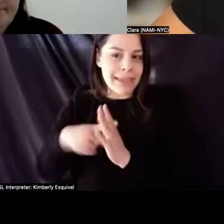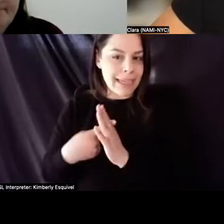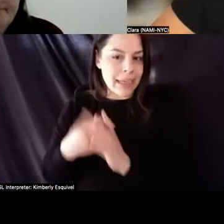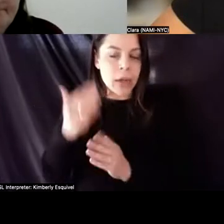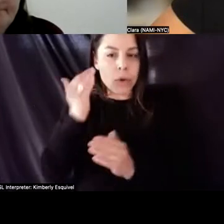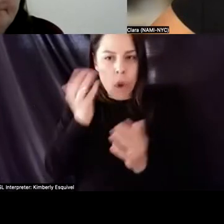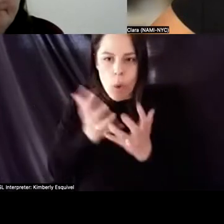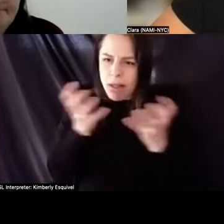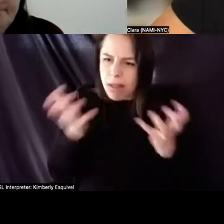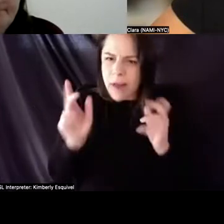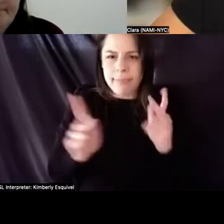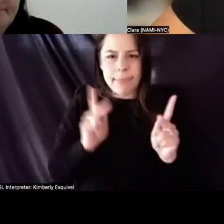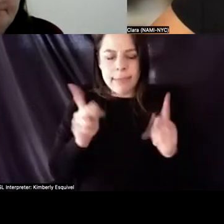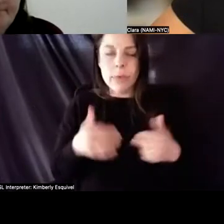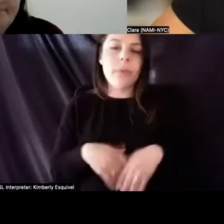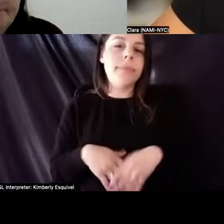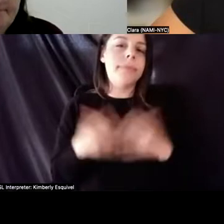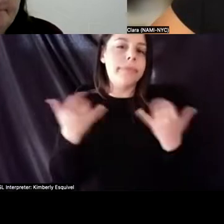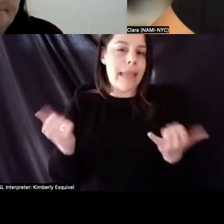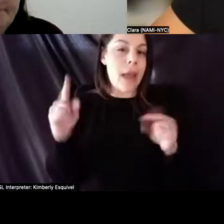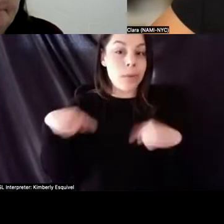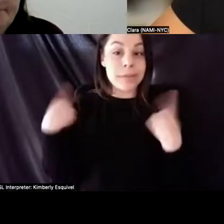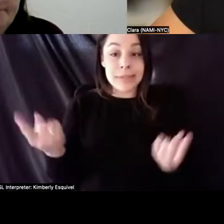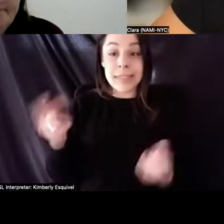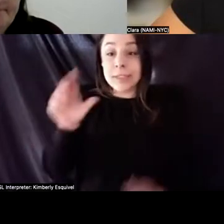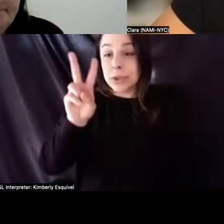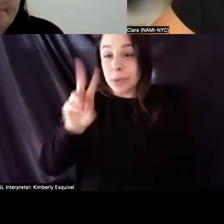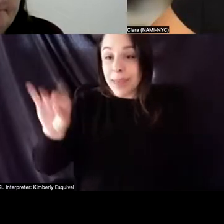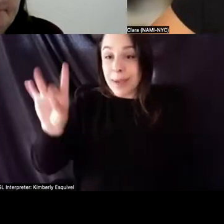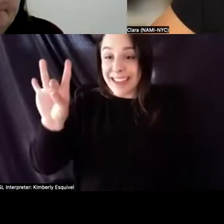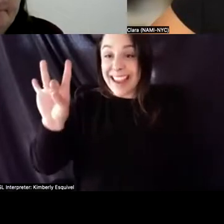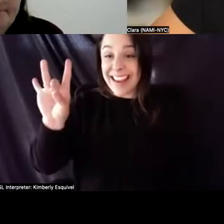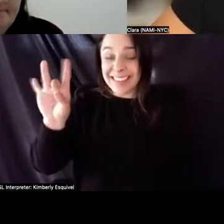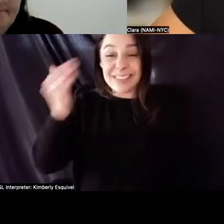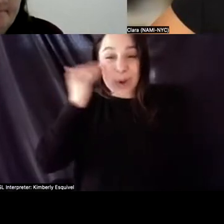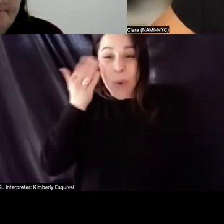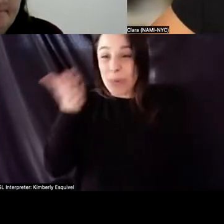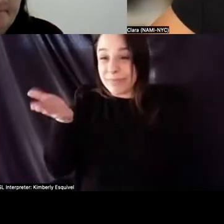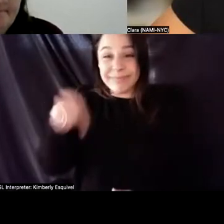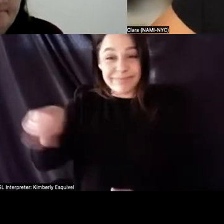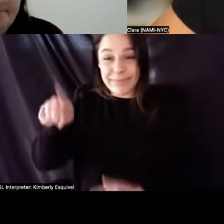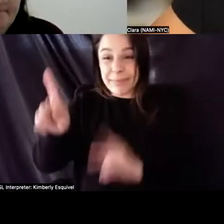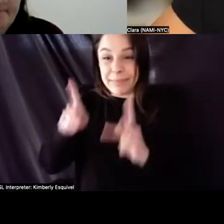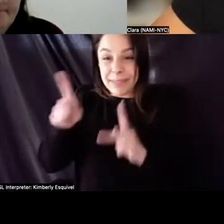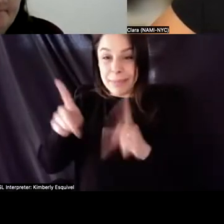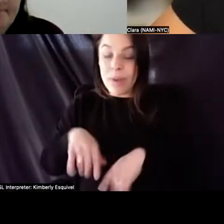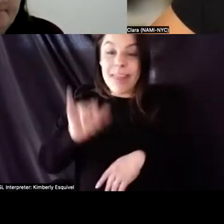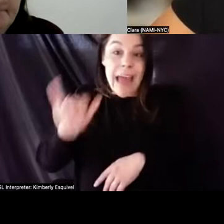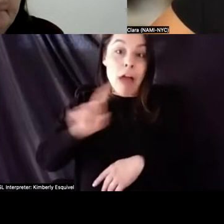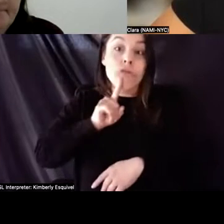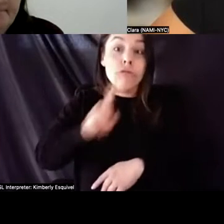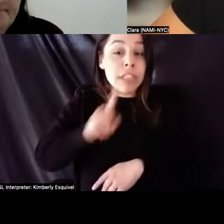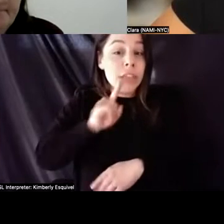a lot of the people, now since 2008, and it was a really, it really helped in the transition, um, going